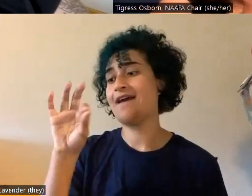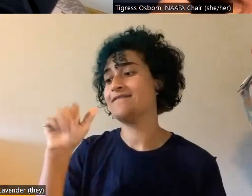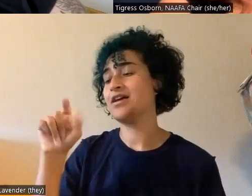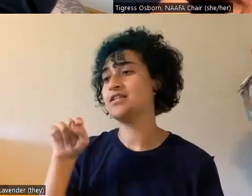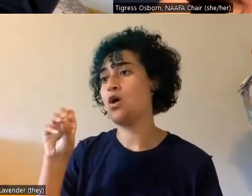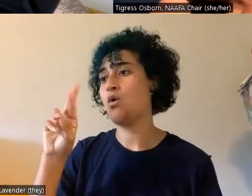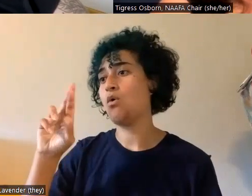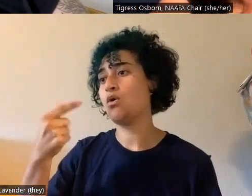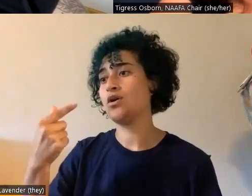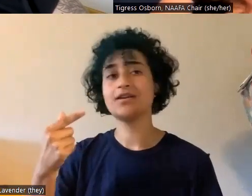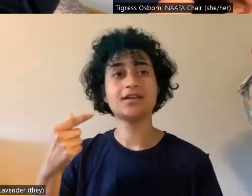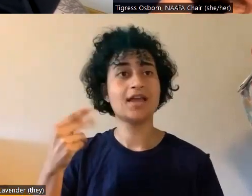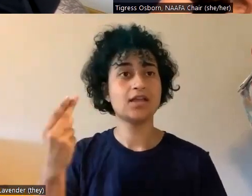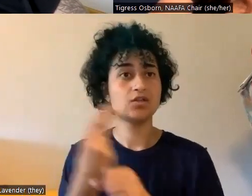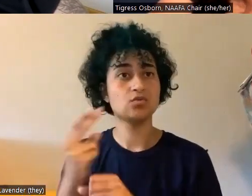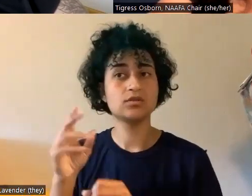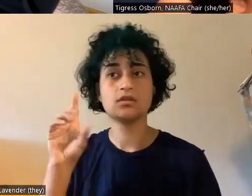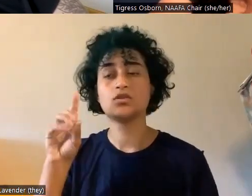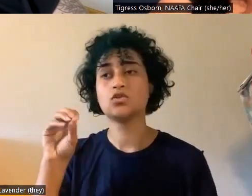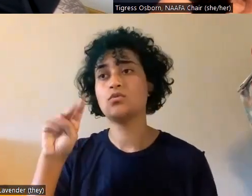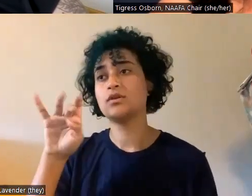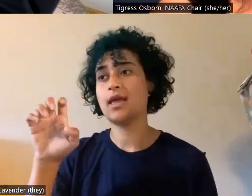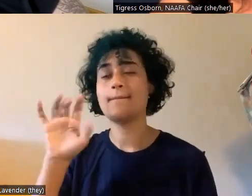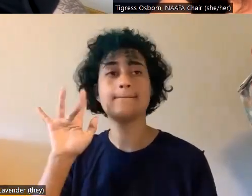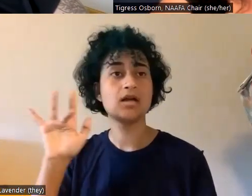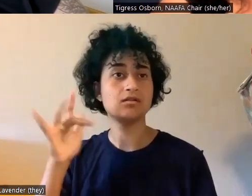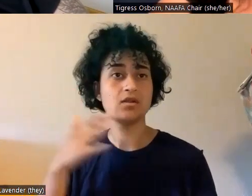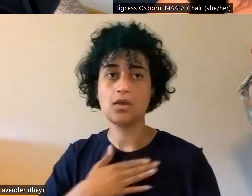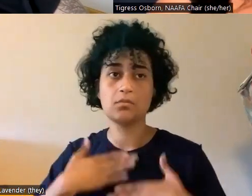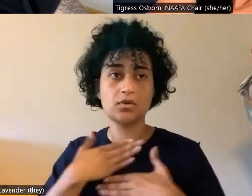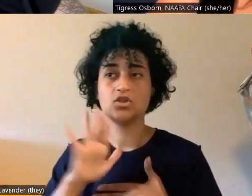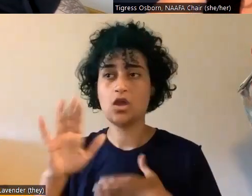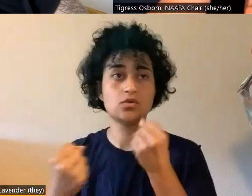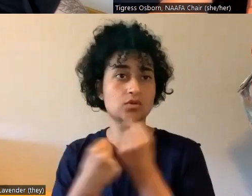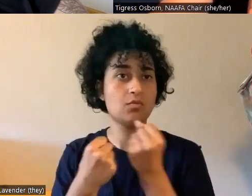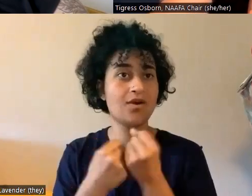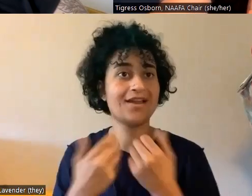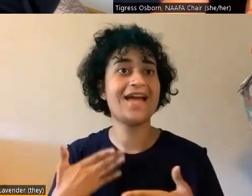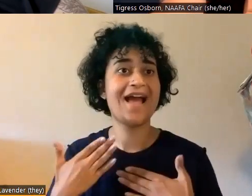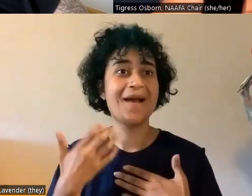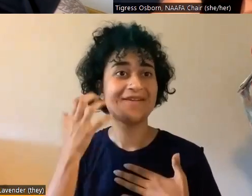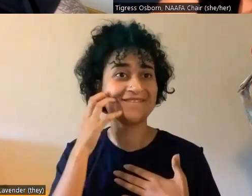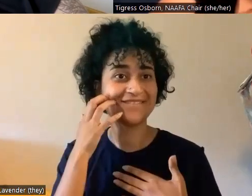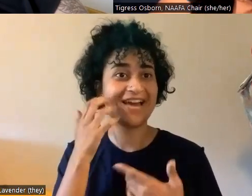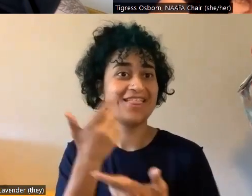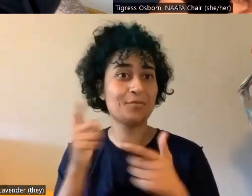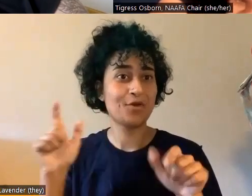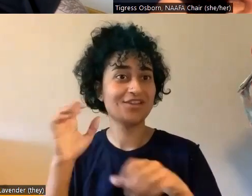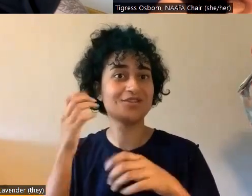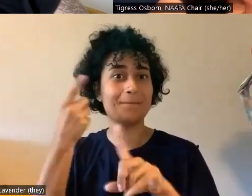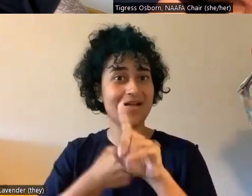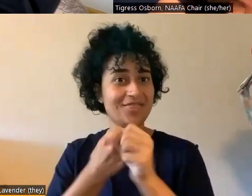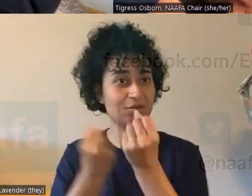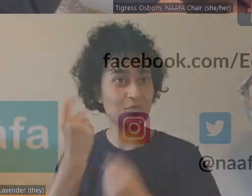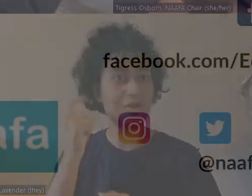donate whatever you can today. We appreciate anything that you can offer in terms of support. Happy Fat Liberation Month, everybody. Thank you for